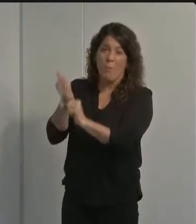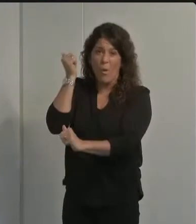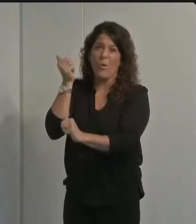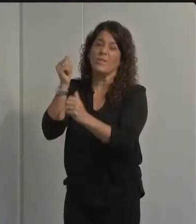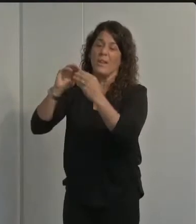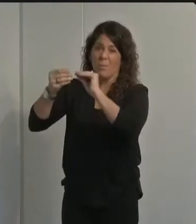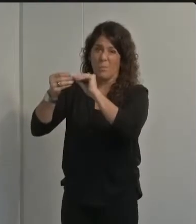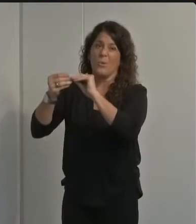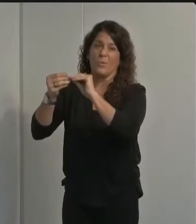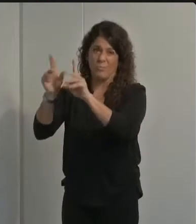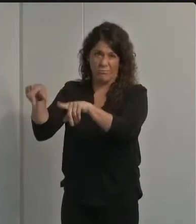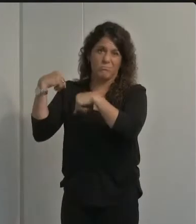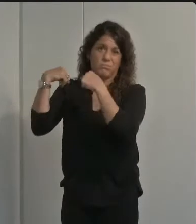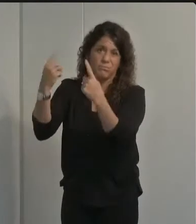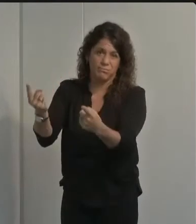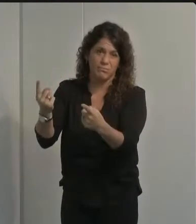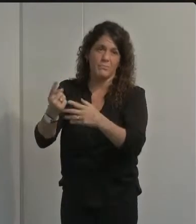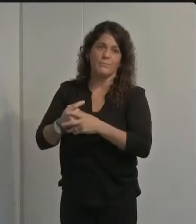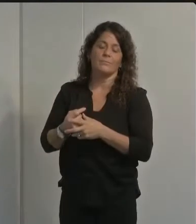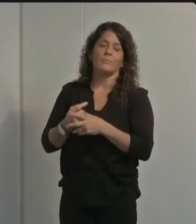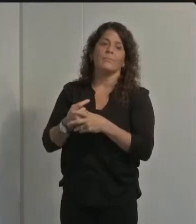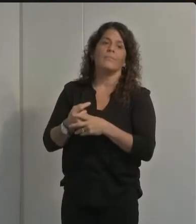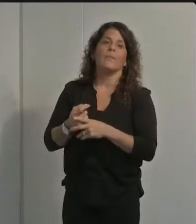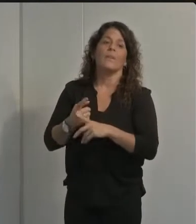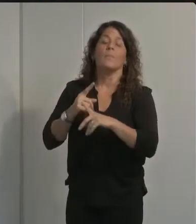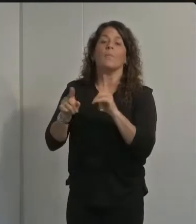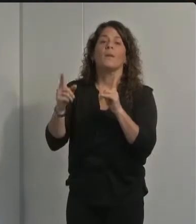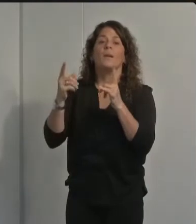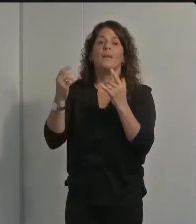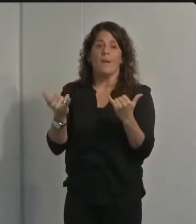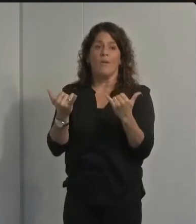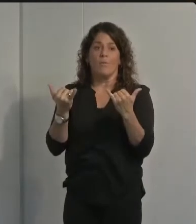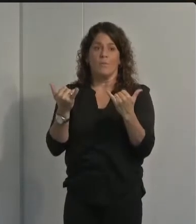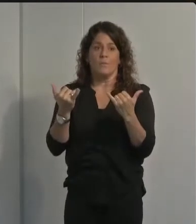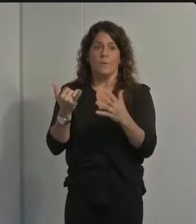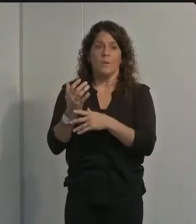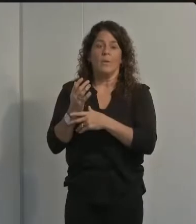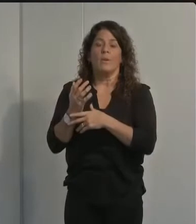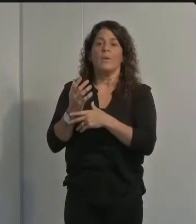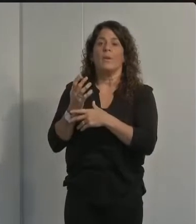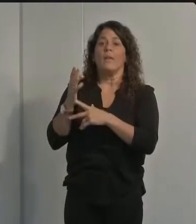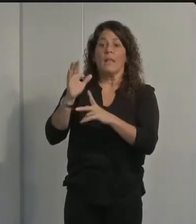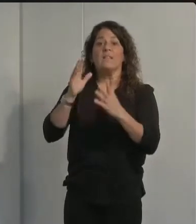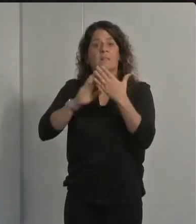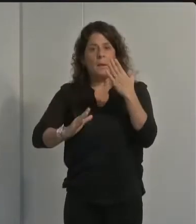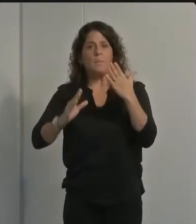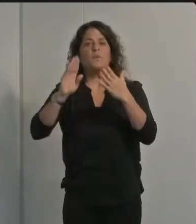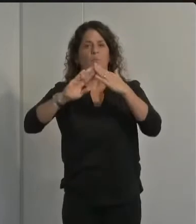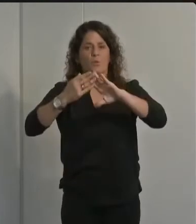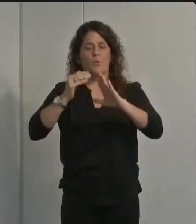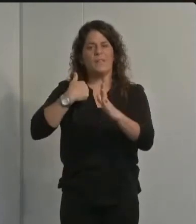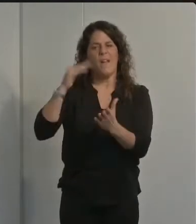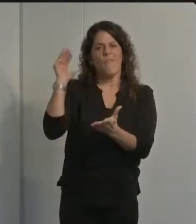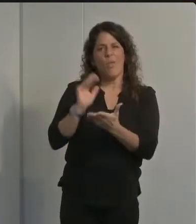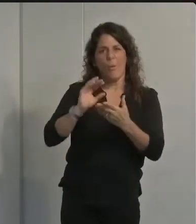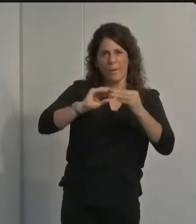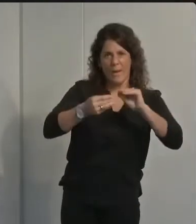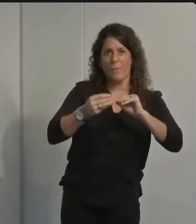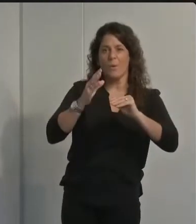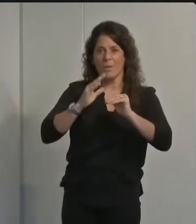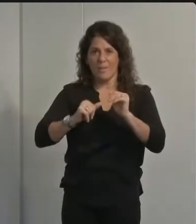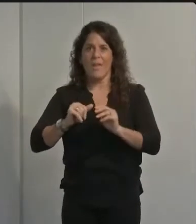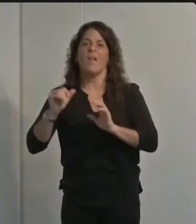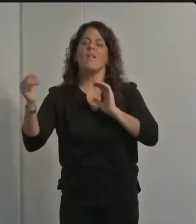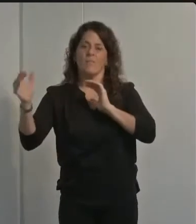significant given their population is significantly lower than other communities who have previously been at the top of the list several weeks ago as